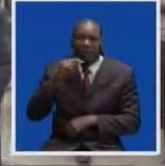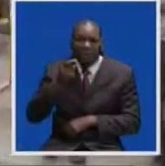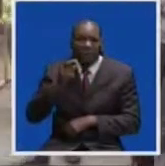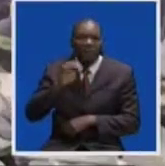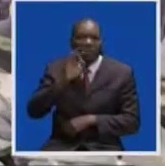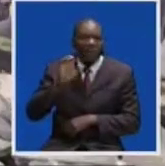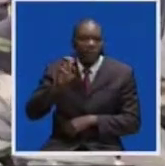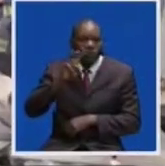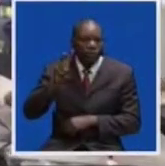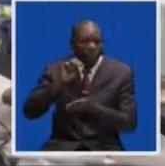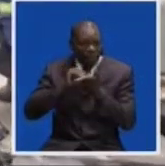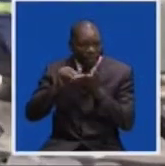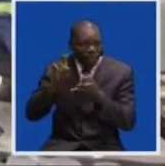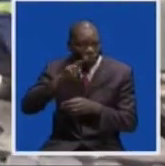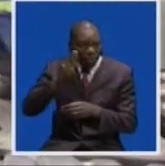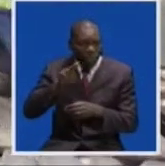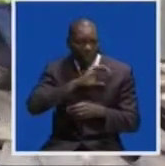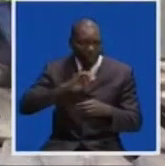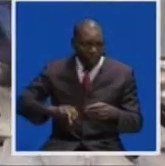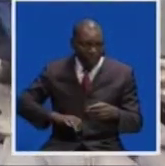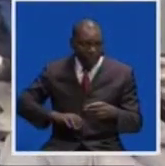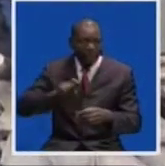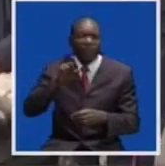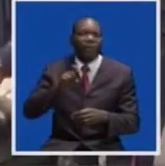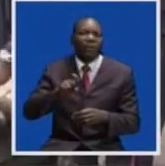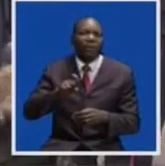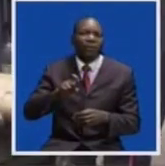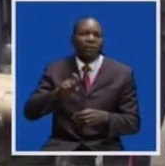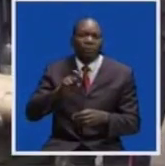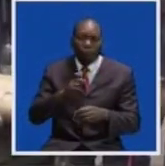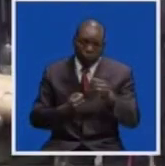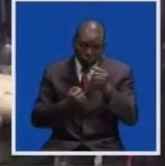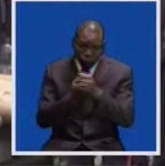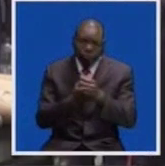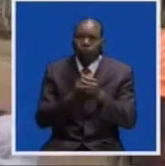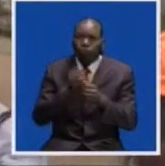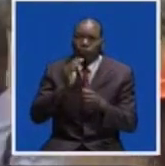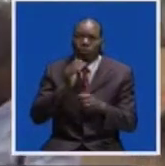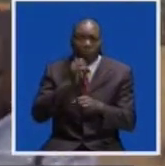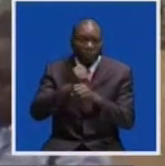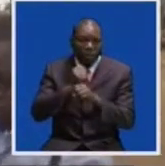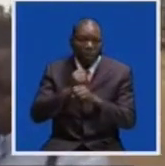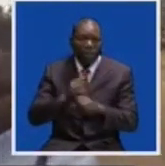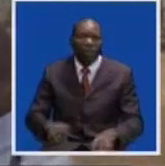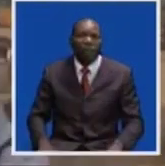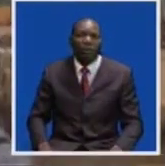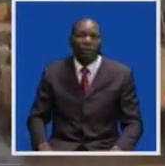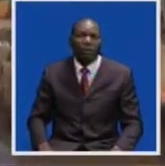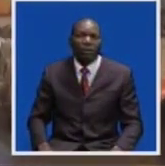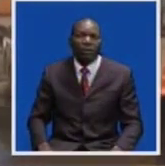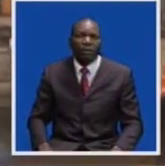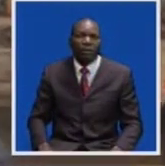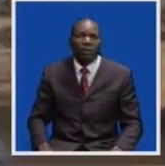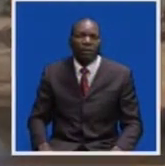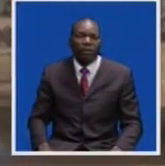922 million U.S. dollars to recapitalize its operations. The recapitalization